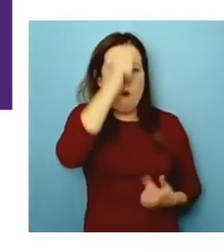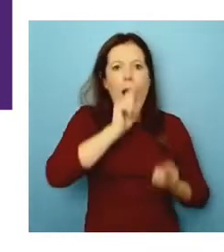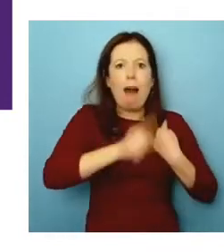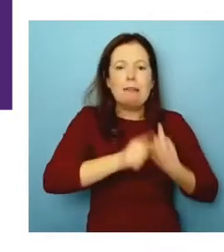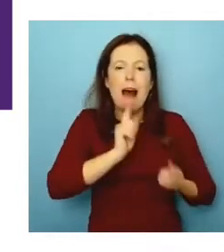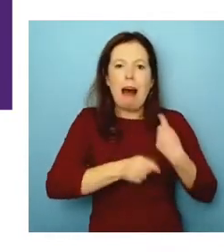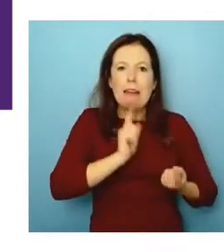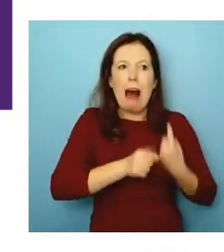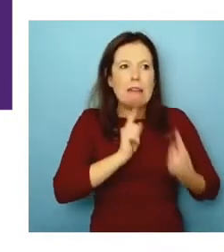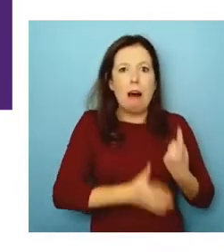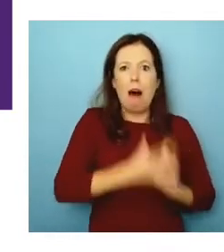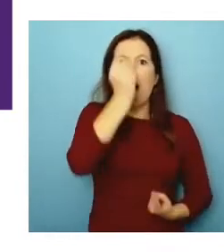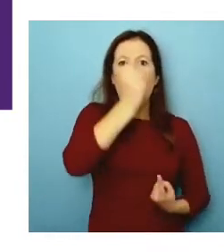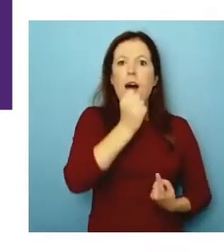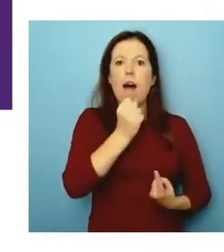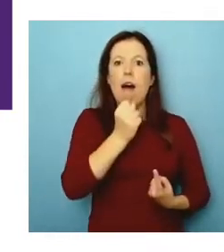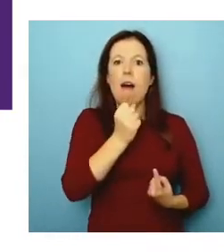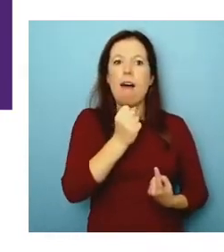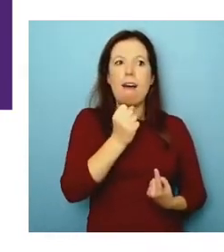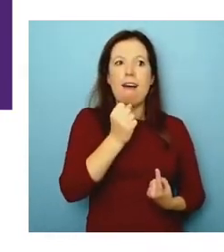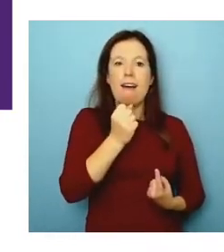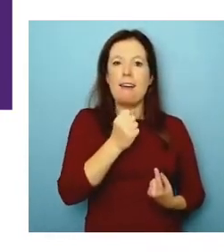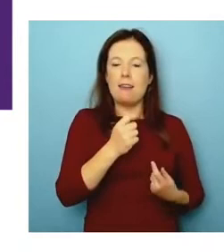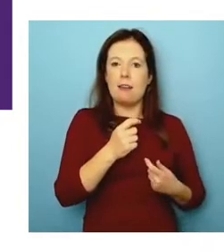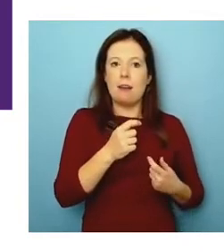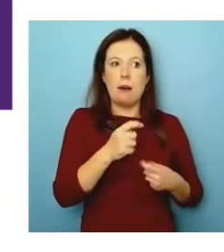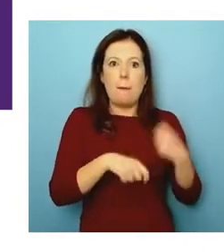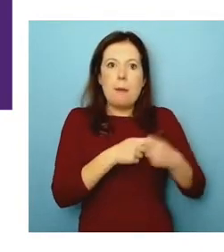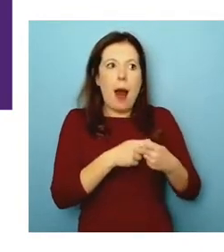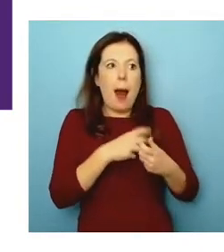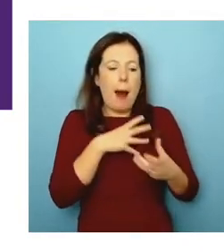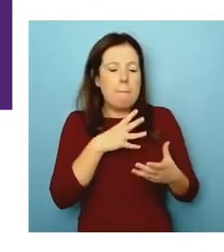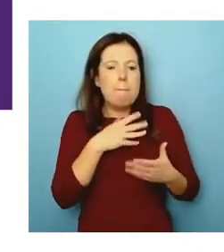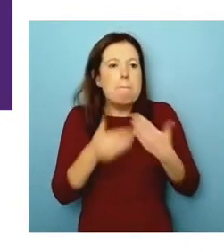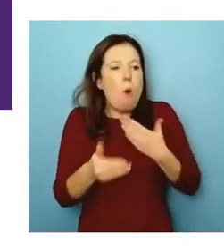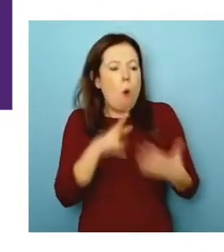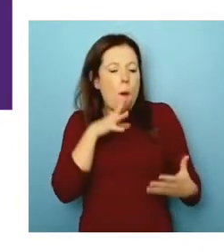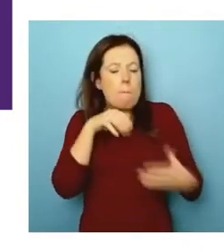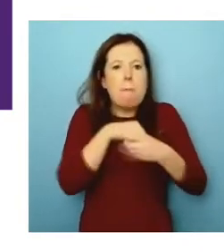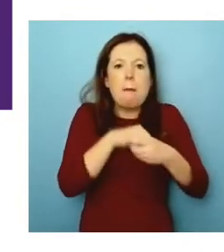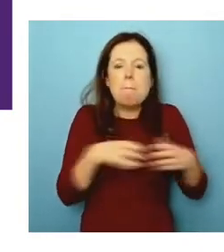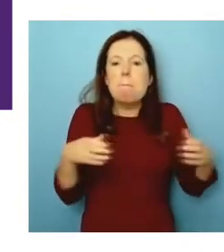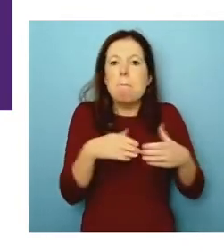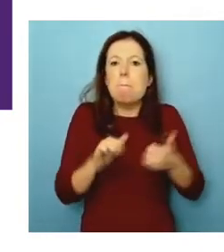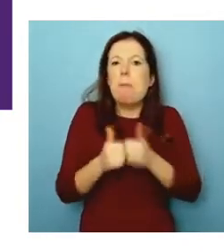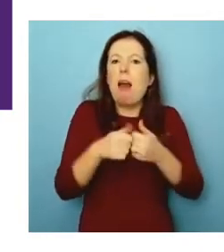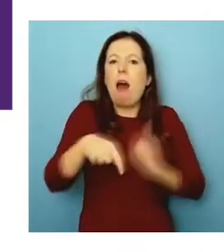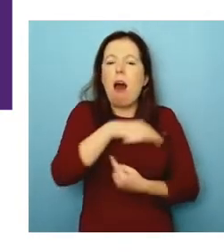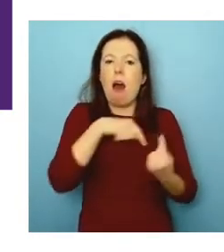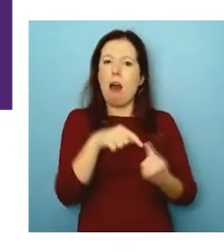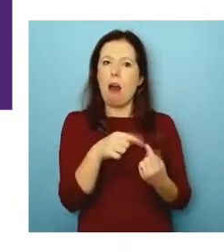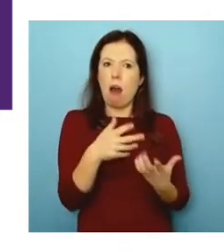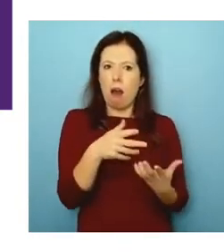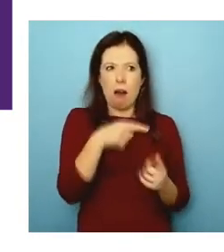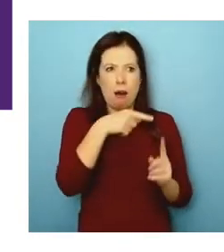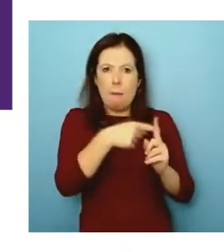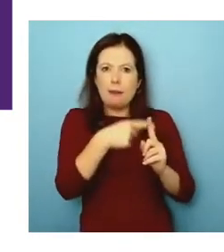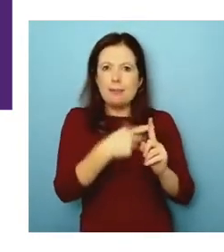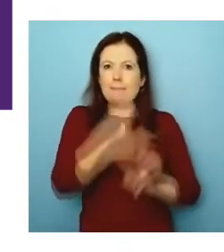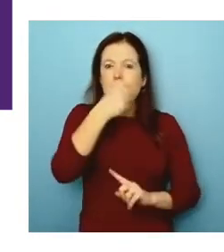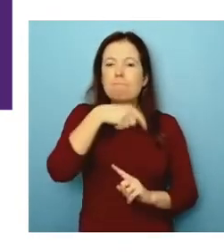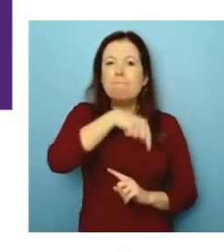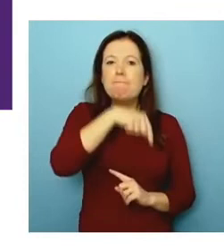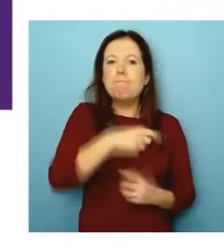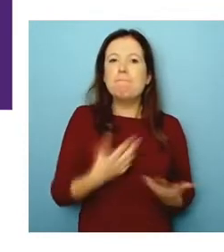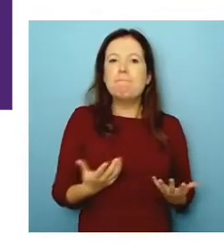she's, and then, and then it became an interaction where she was part of the classroom. and that was the big victory for the class and us.